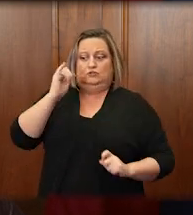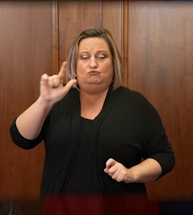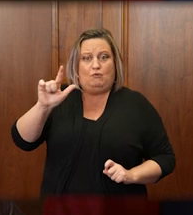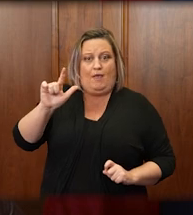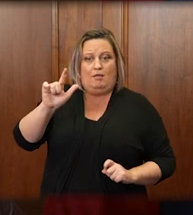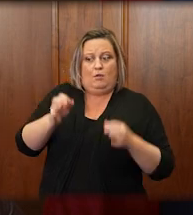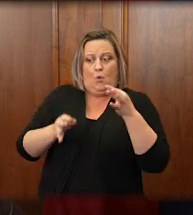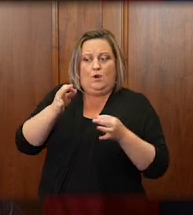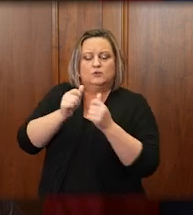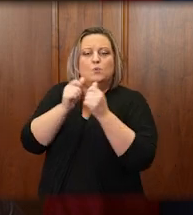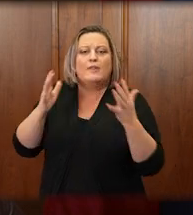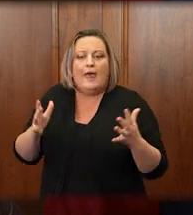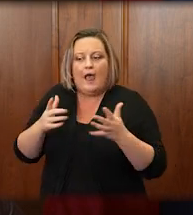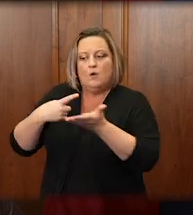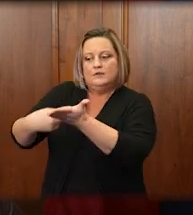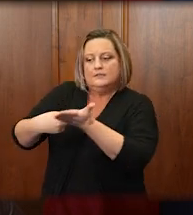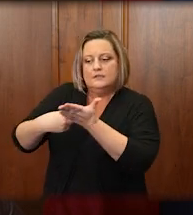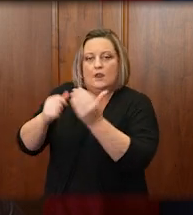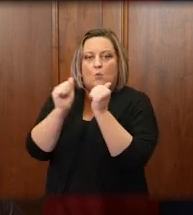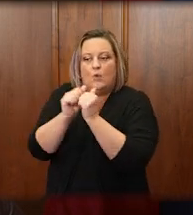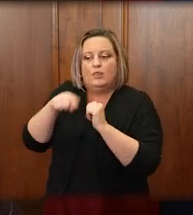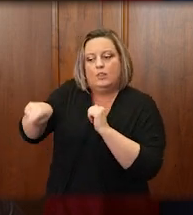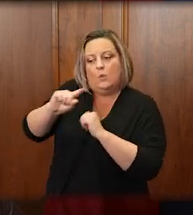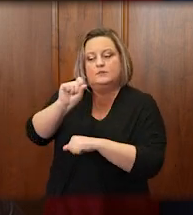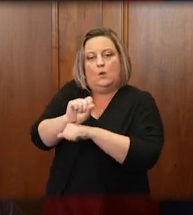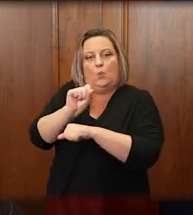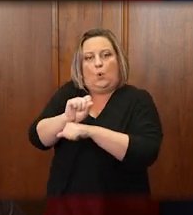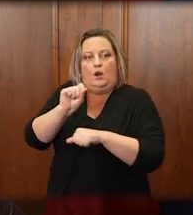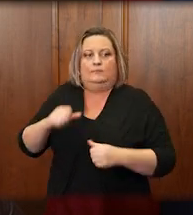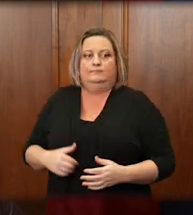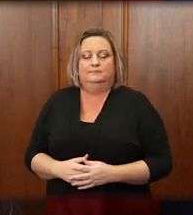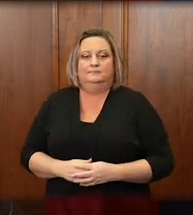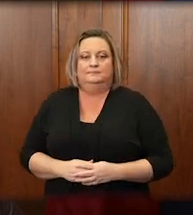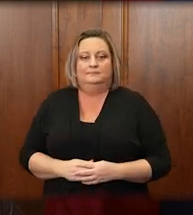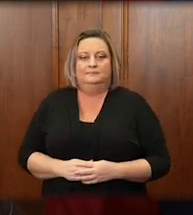to the judges and court personnel who actually do the work.